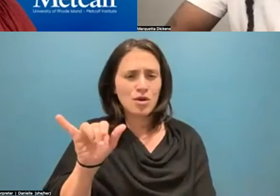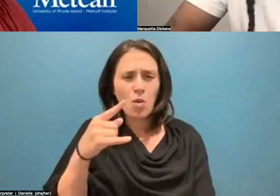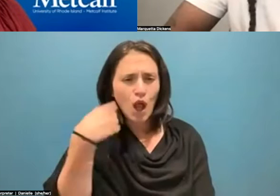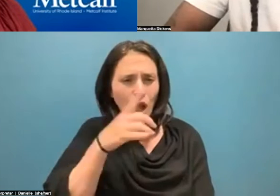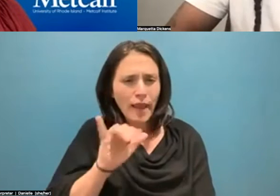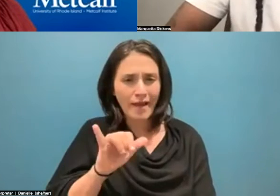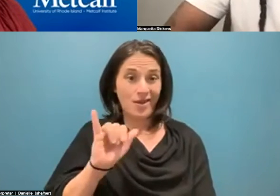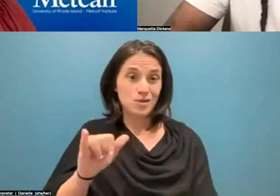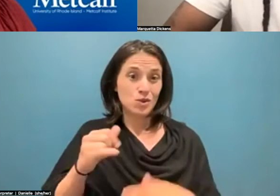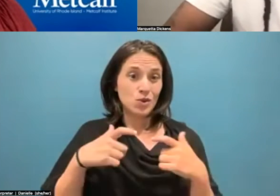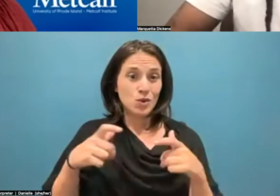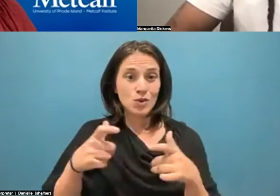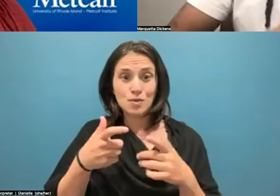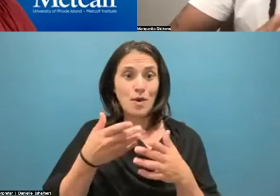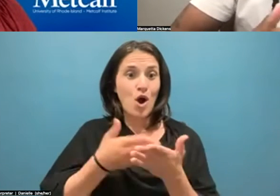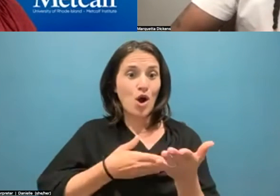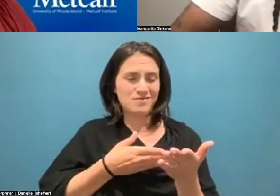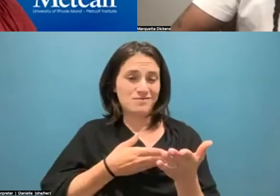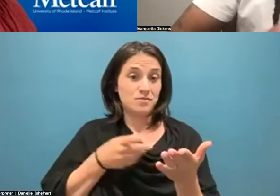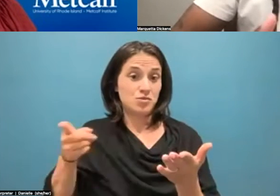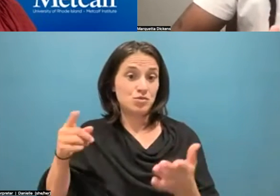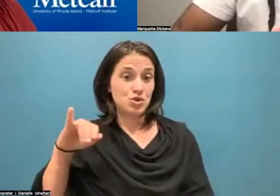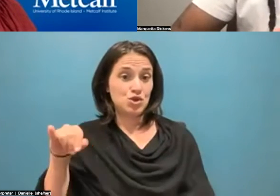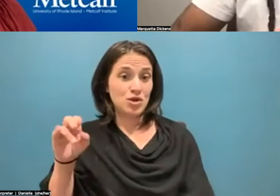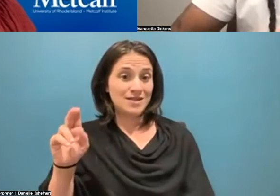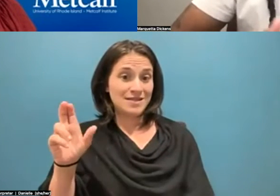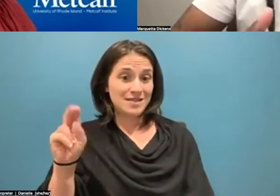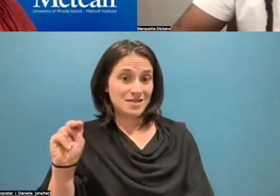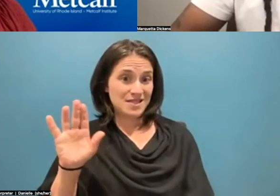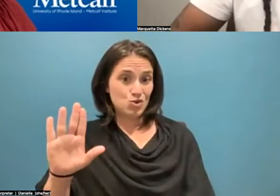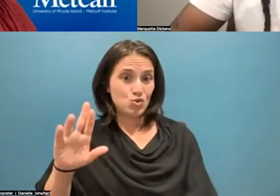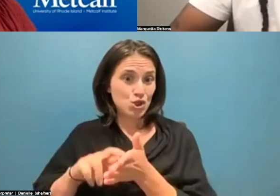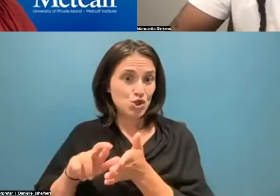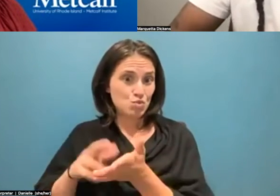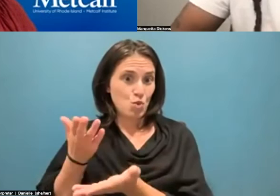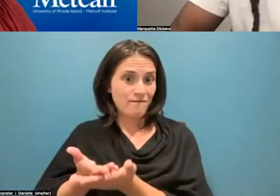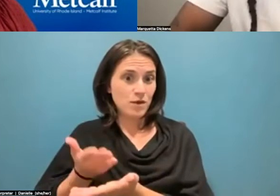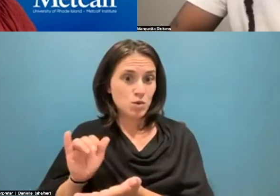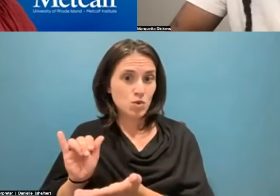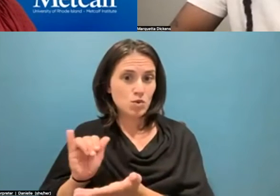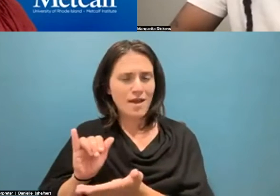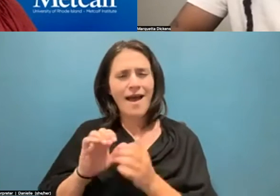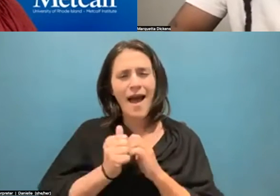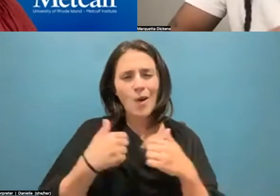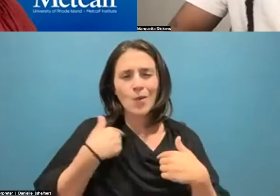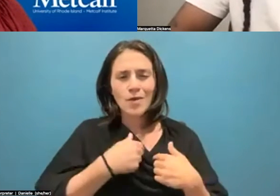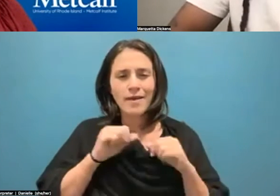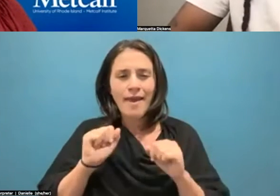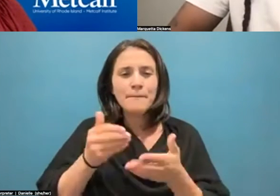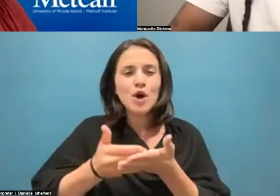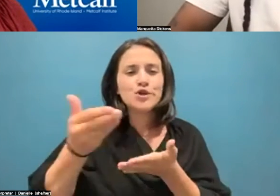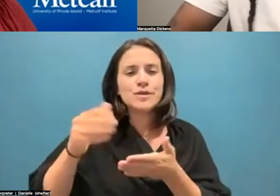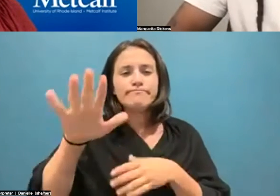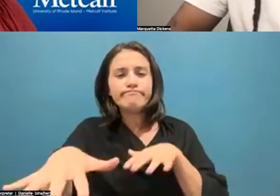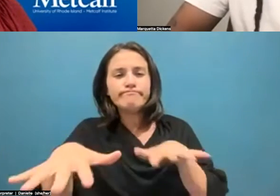you know, research. How can Freedom Board purchase those properties where those private tributaries are to make sure that those things are